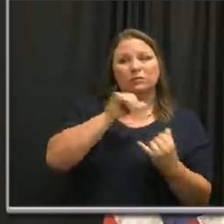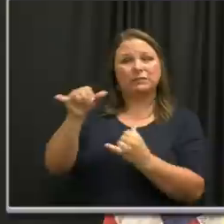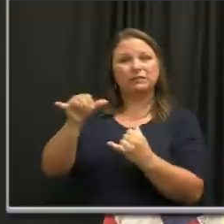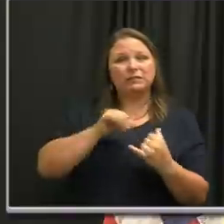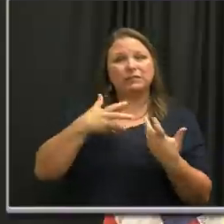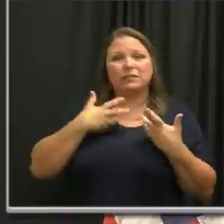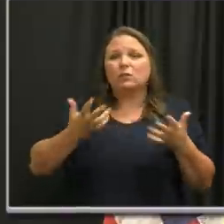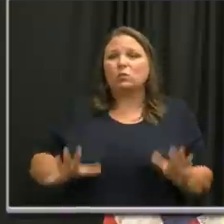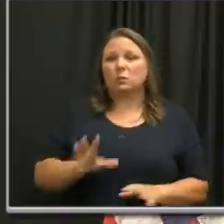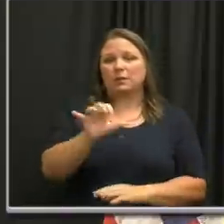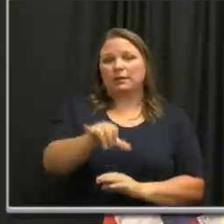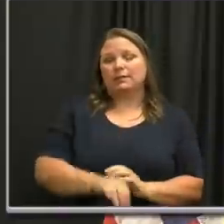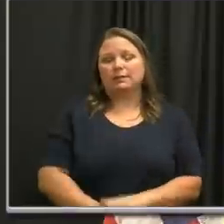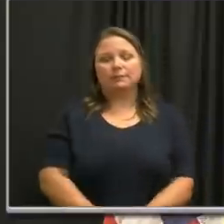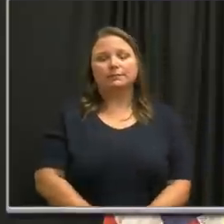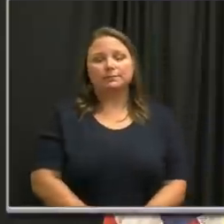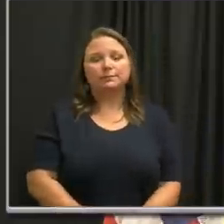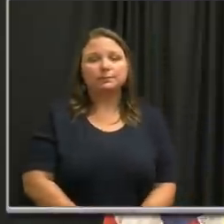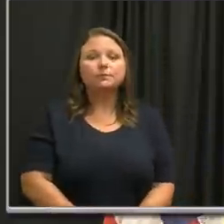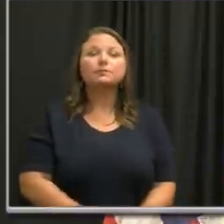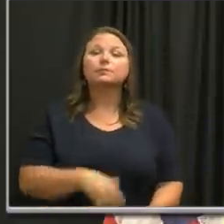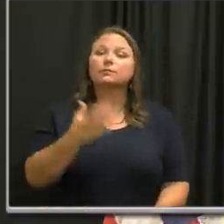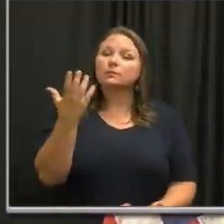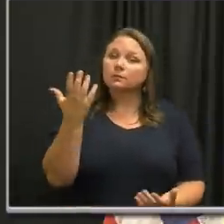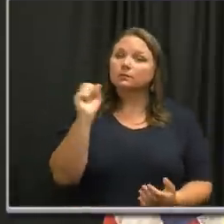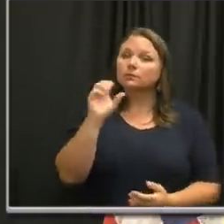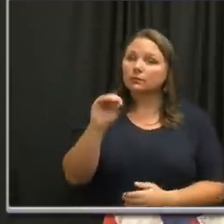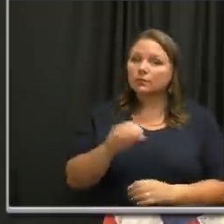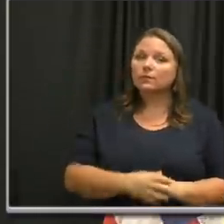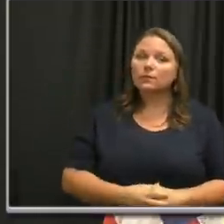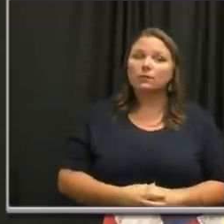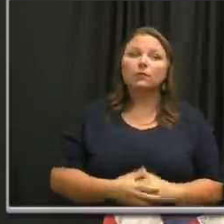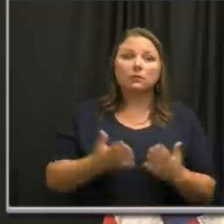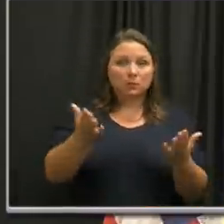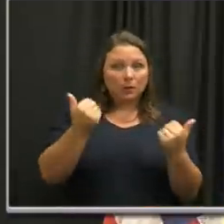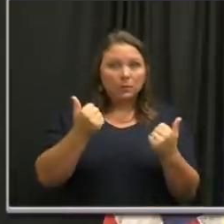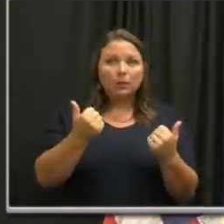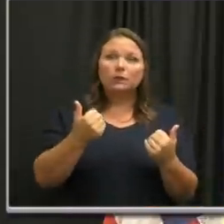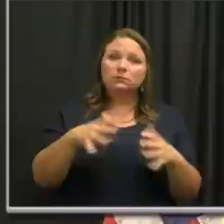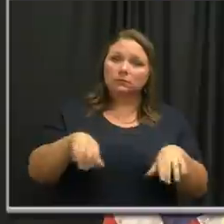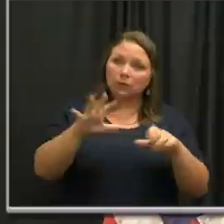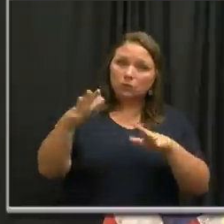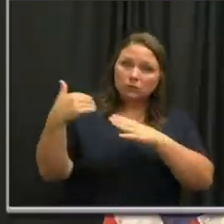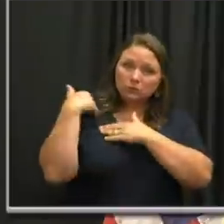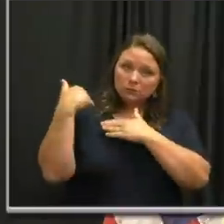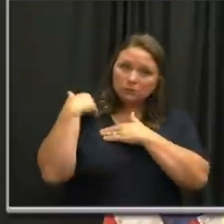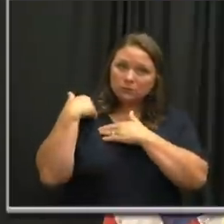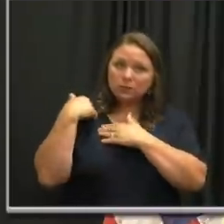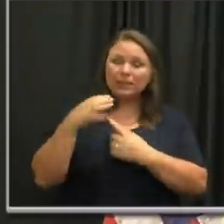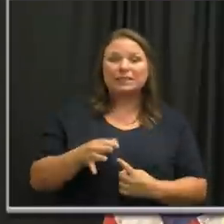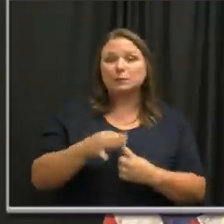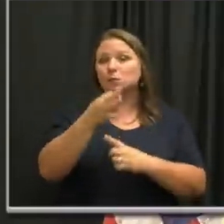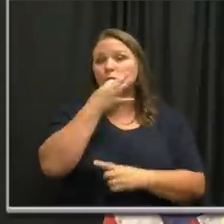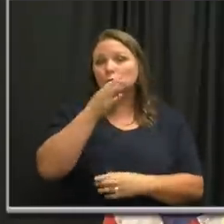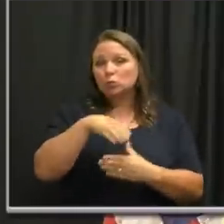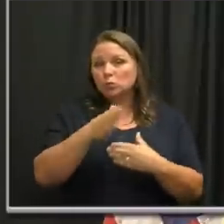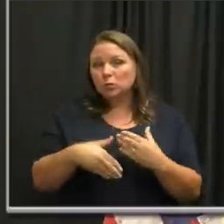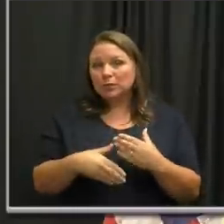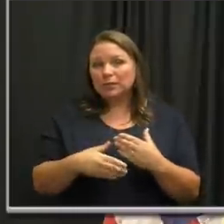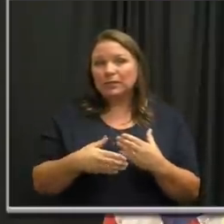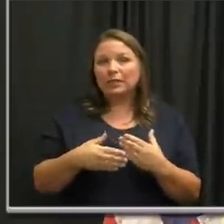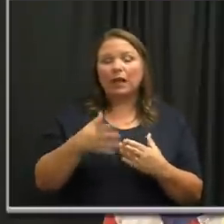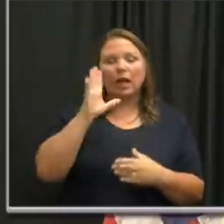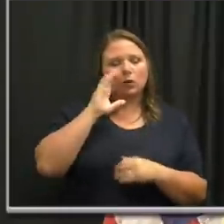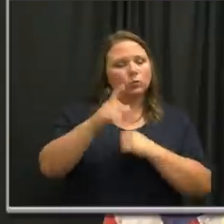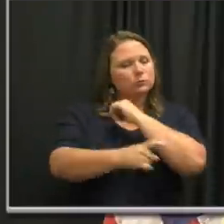we certainly don't want that. So let's do our part, especially over the coming weekend, for there will be a